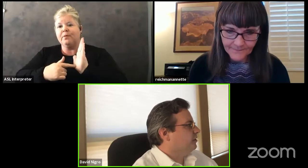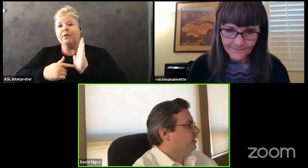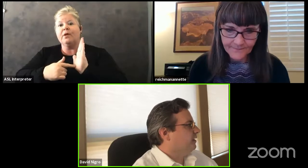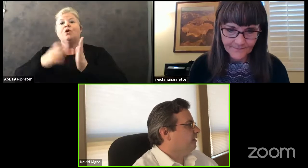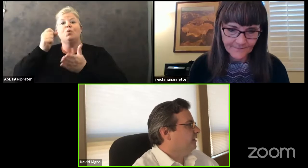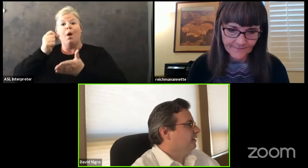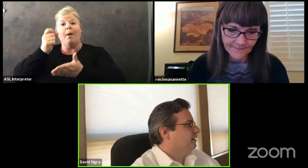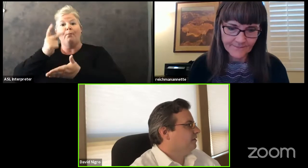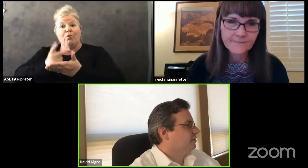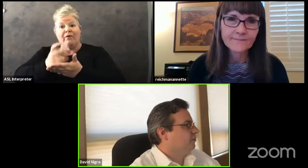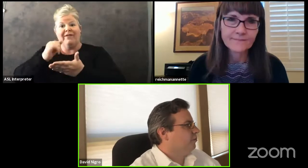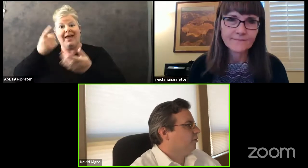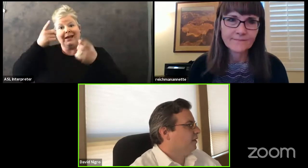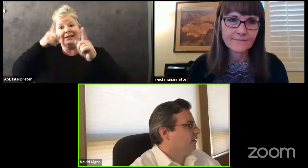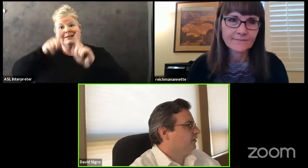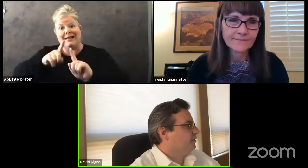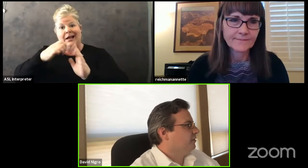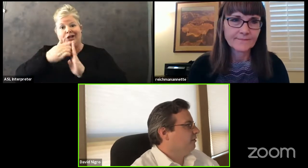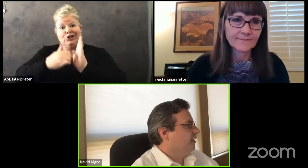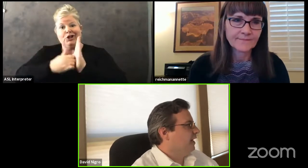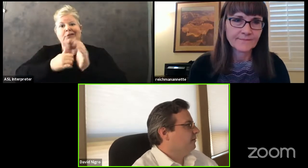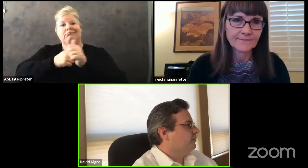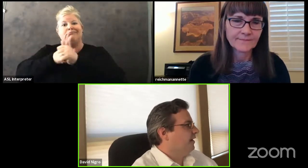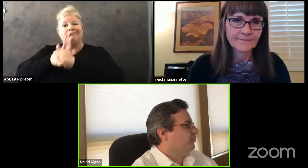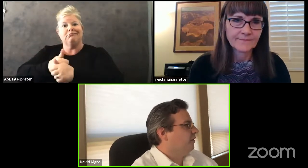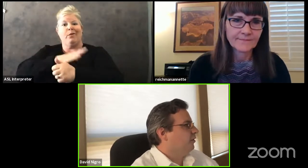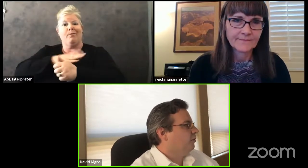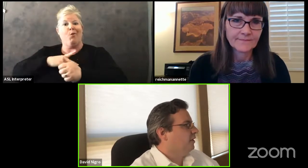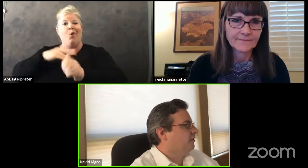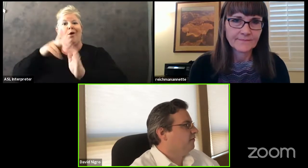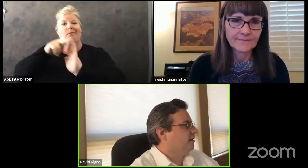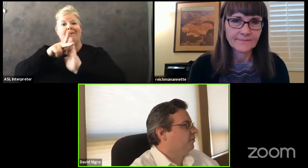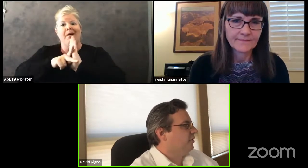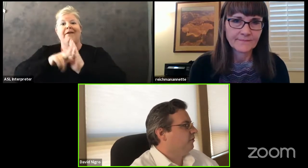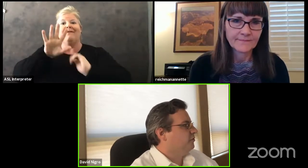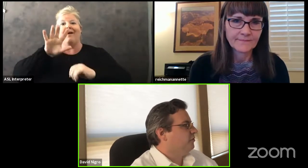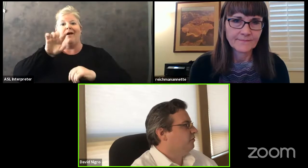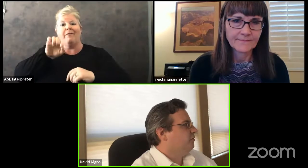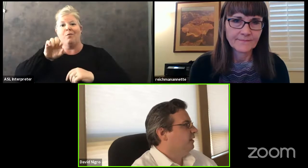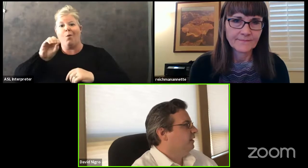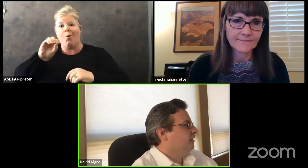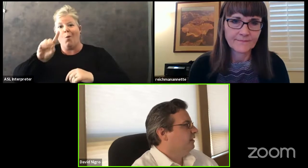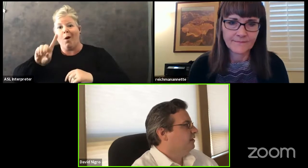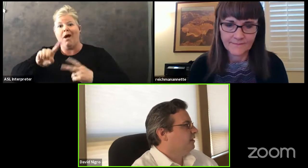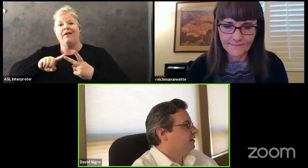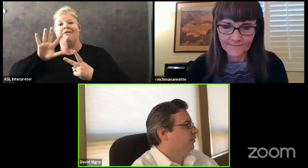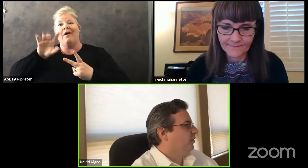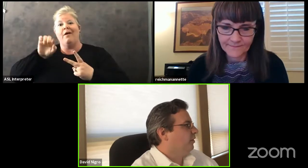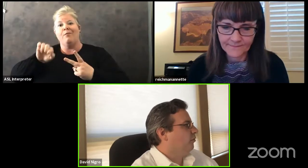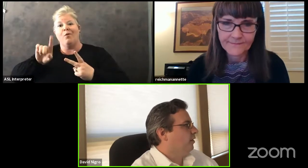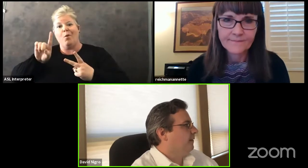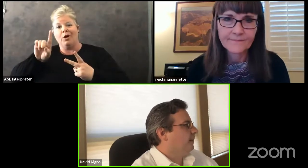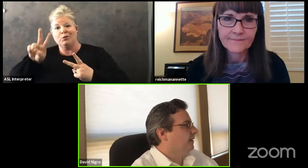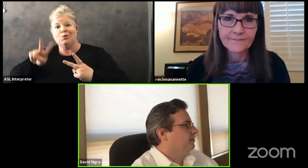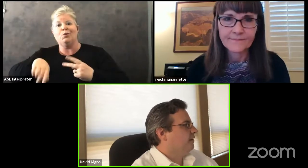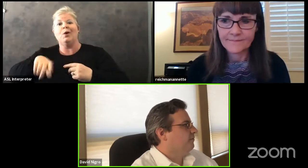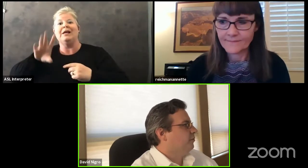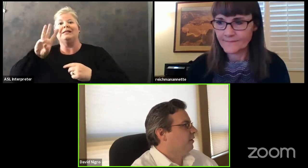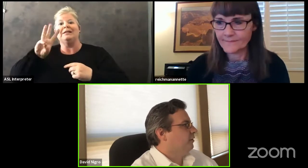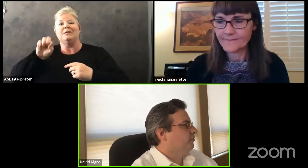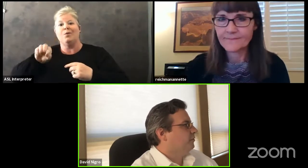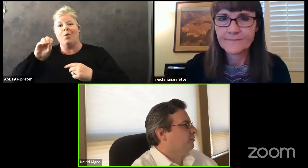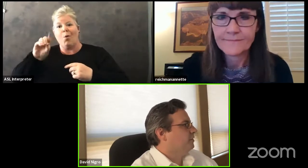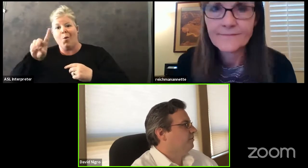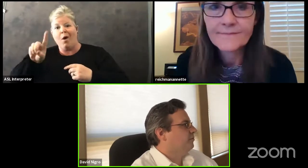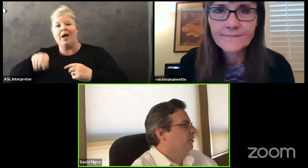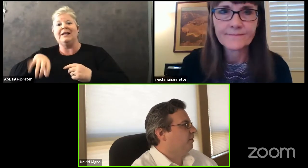consent agenda, consistent with board policy to include items 5.01, 5.02, 6.01, 7